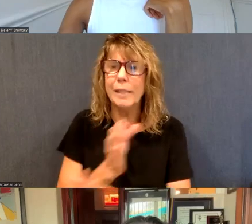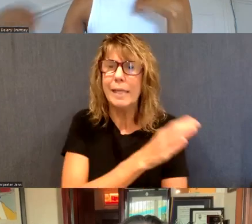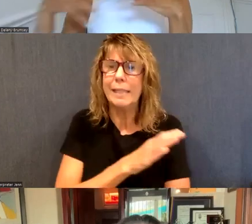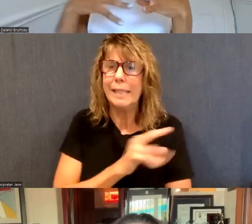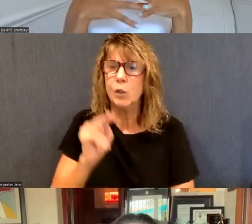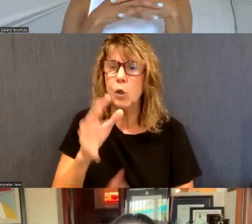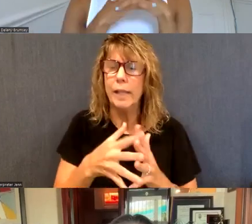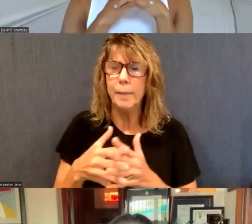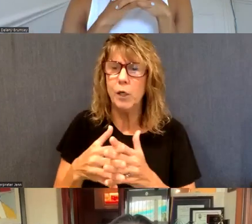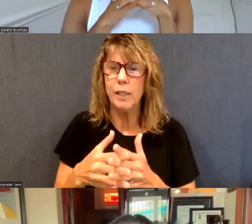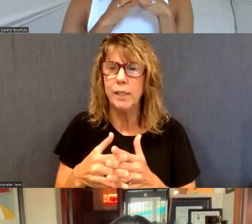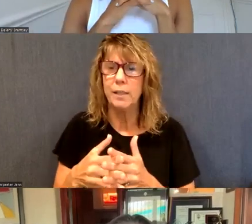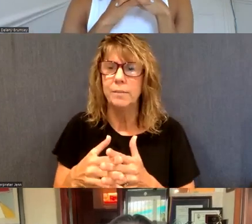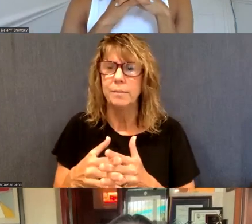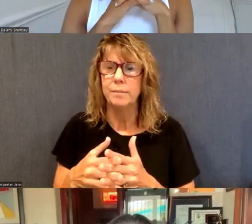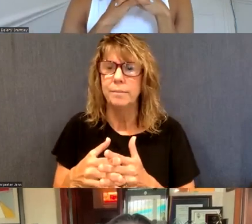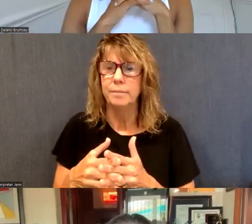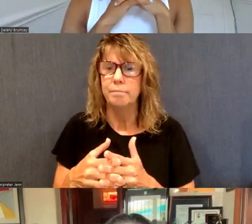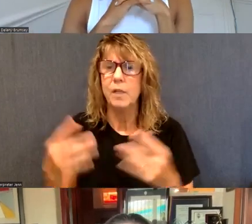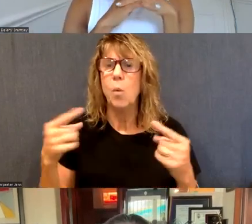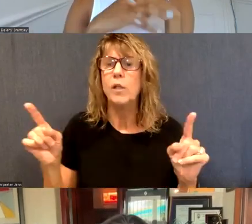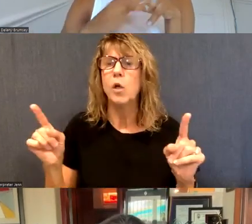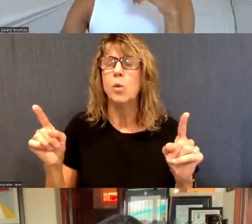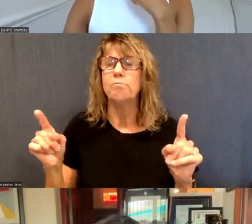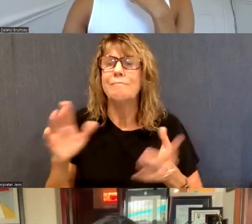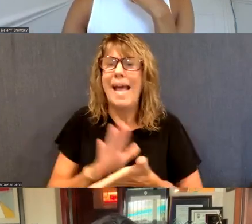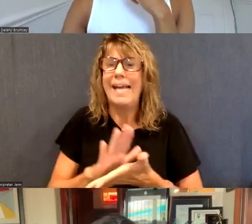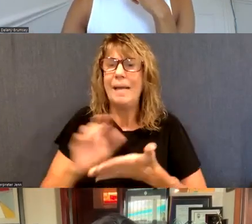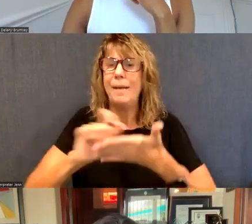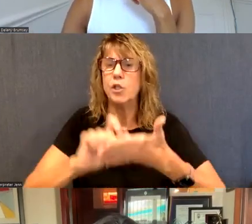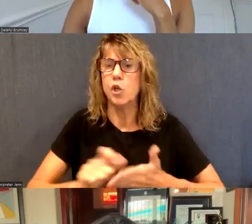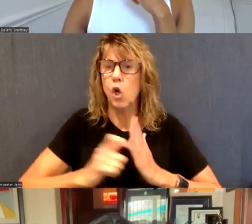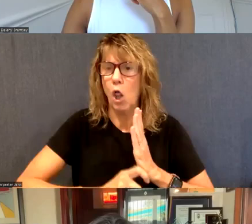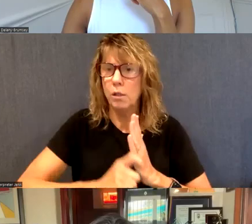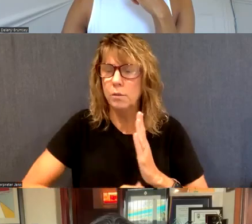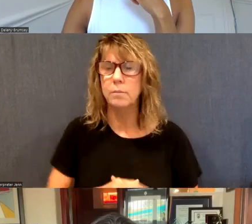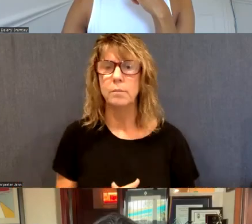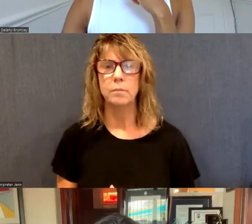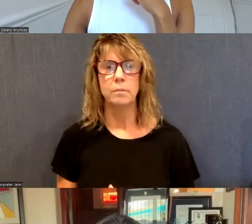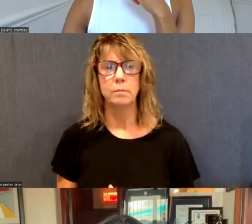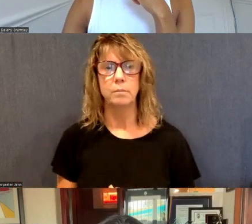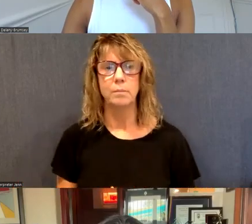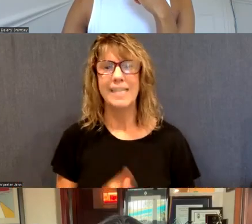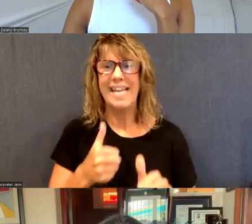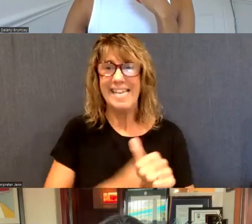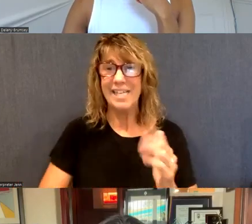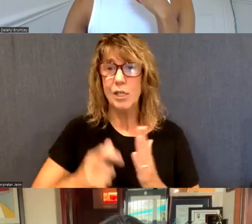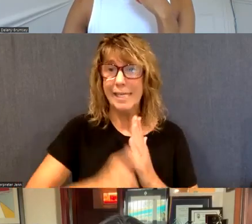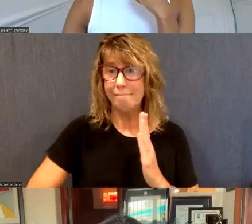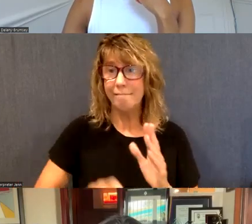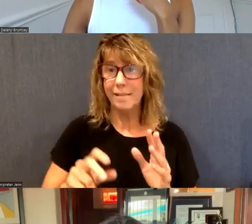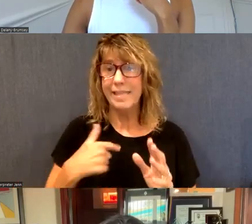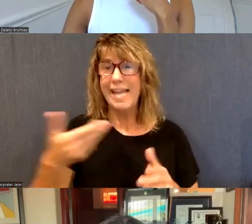they are a well-known, um, academic journal where every issue they invite